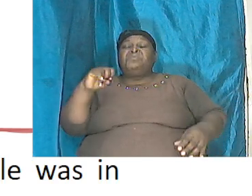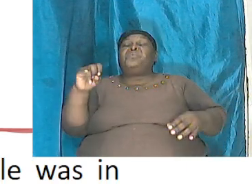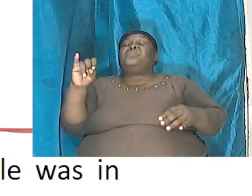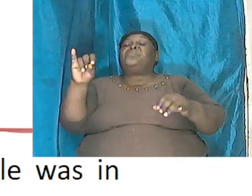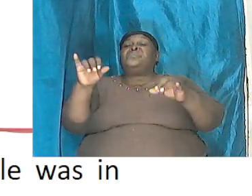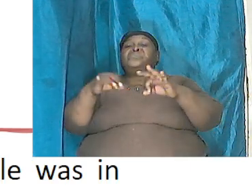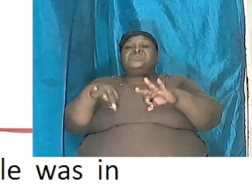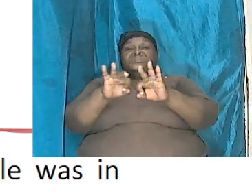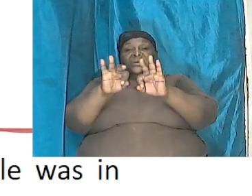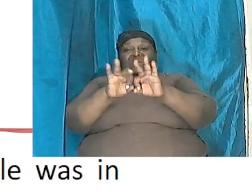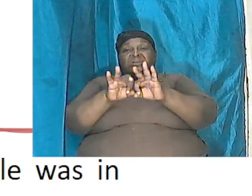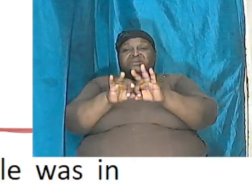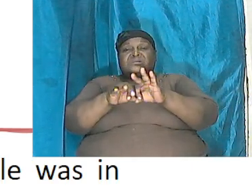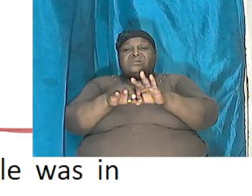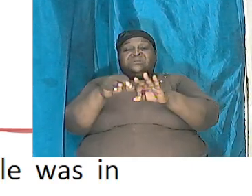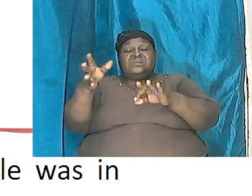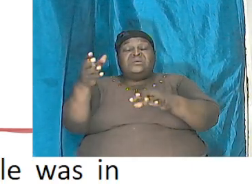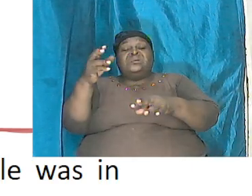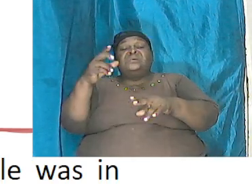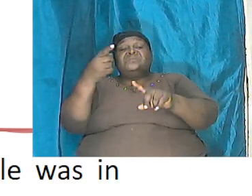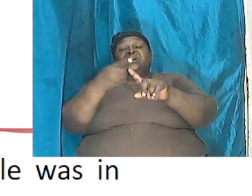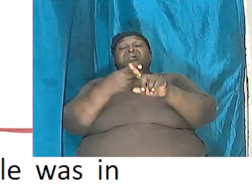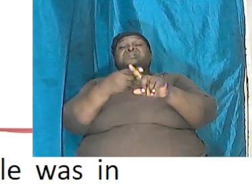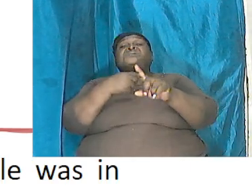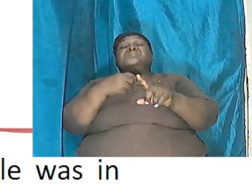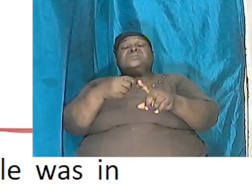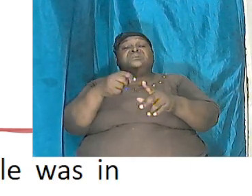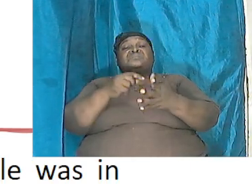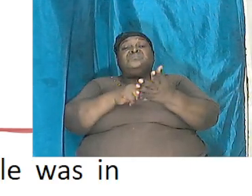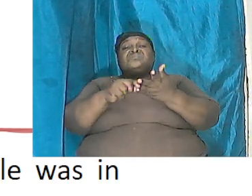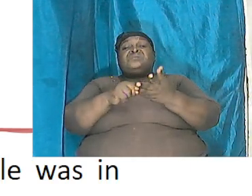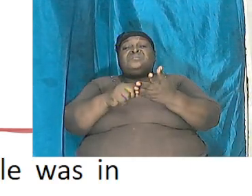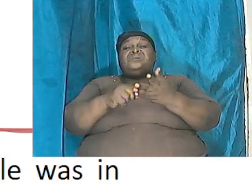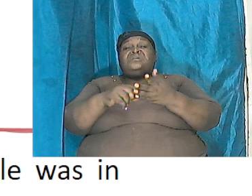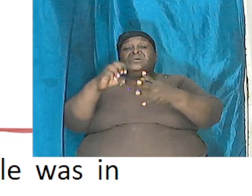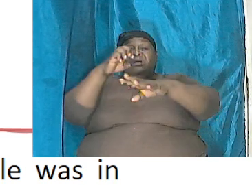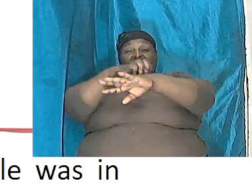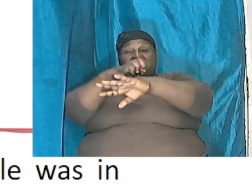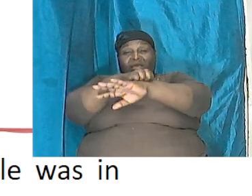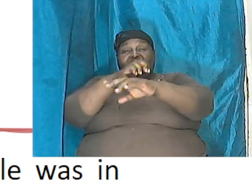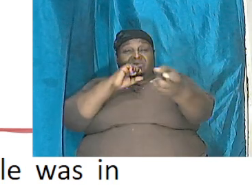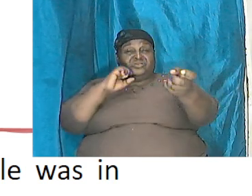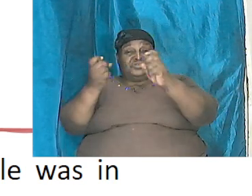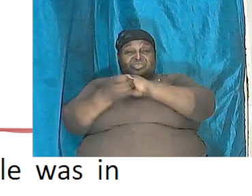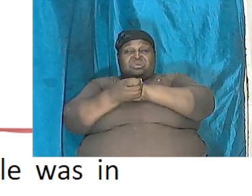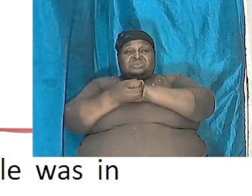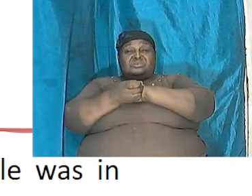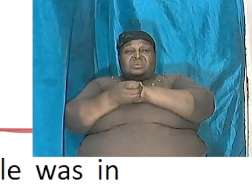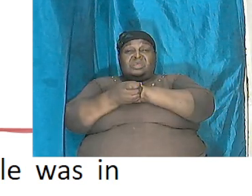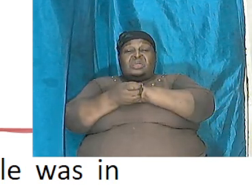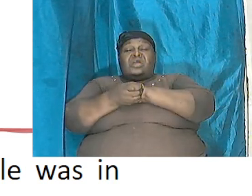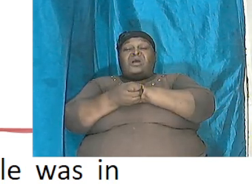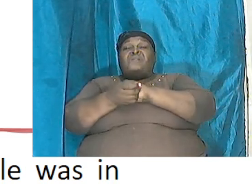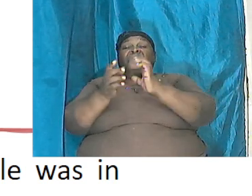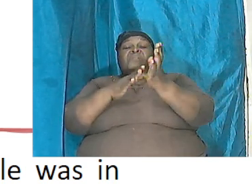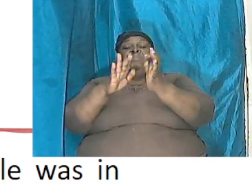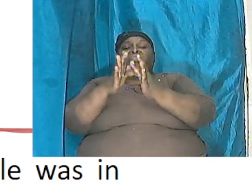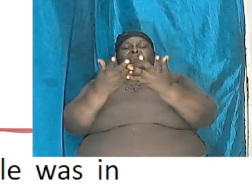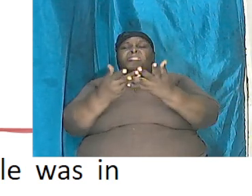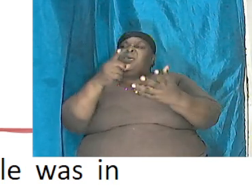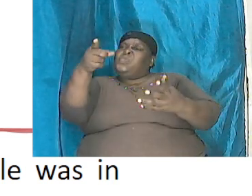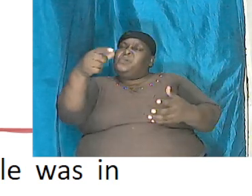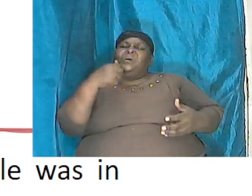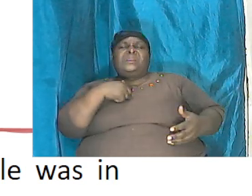look at that date stamp because the English translation of the Bible that you and I have the King James version that we